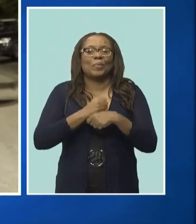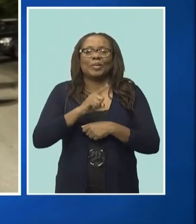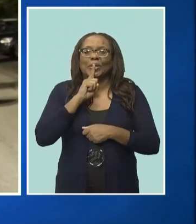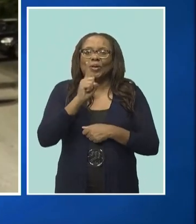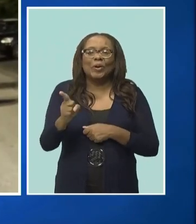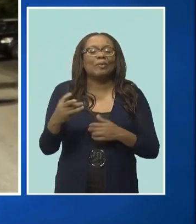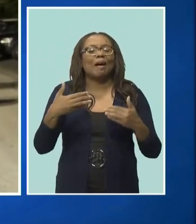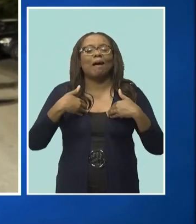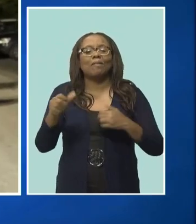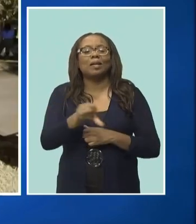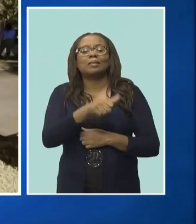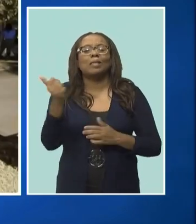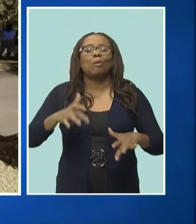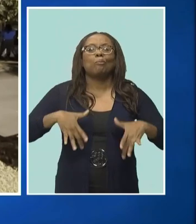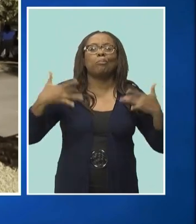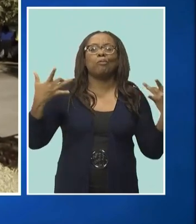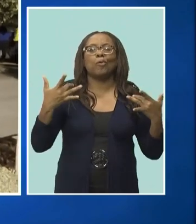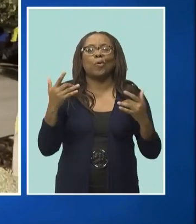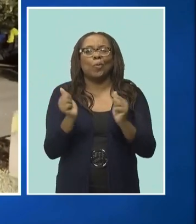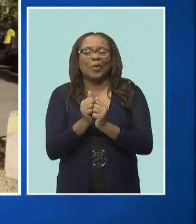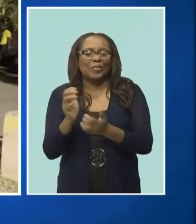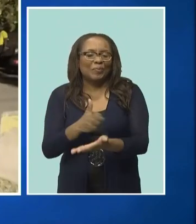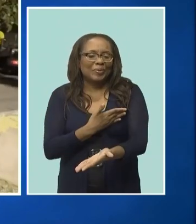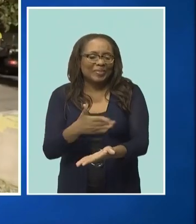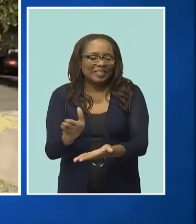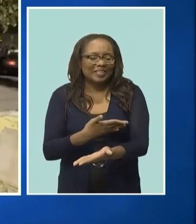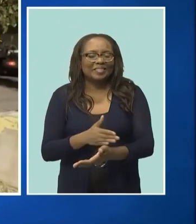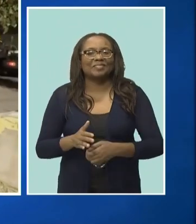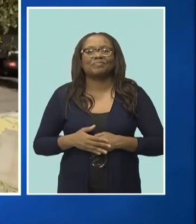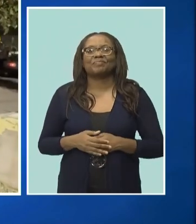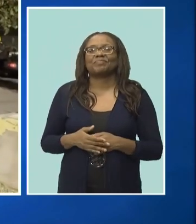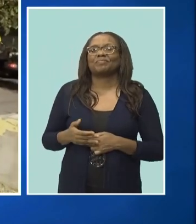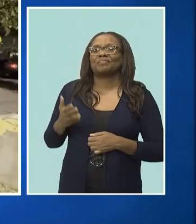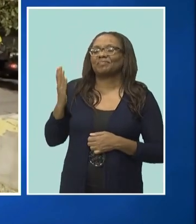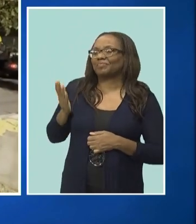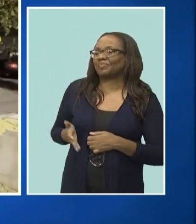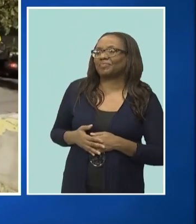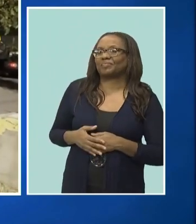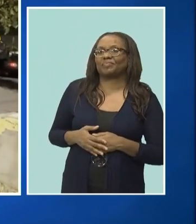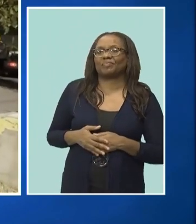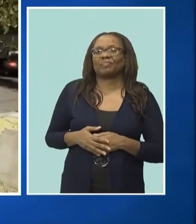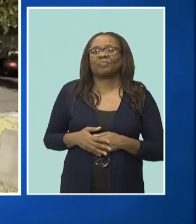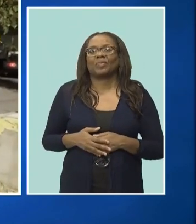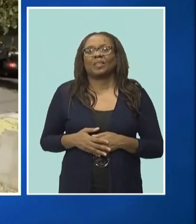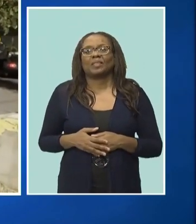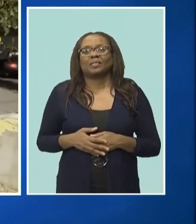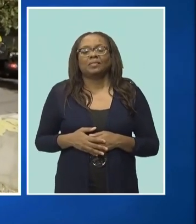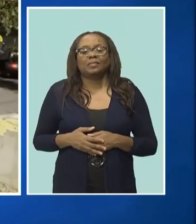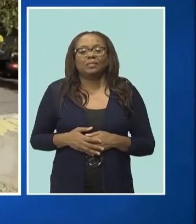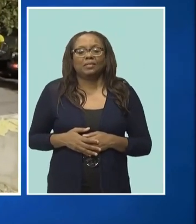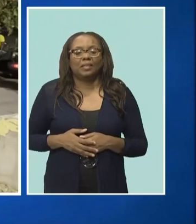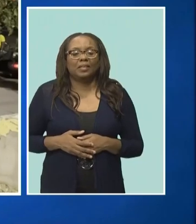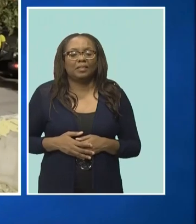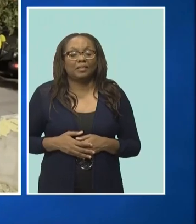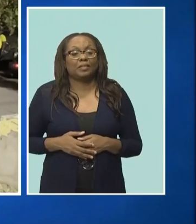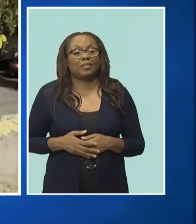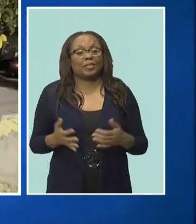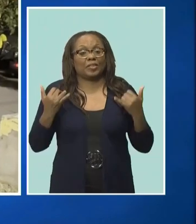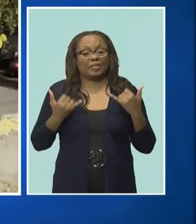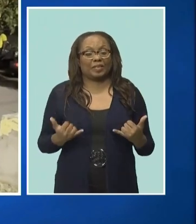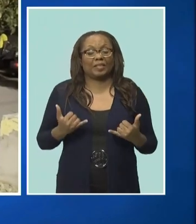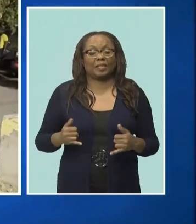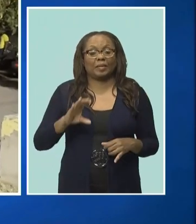else come along. I can say that from the presence, the first day of presence of the police